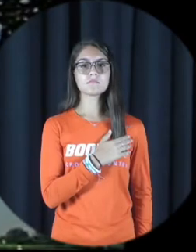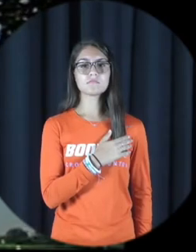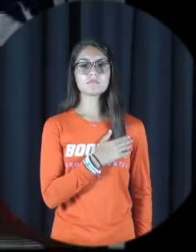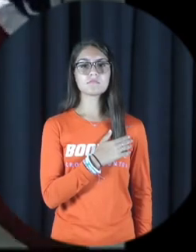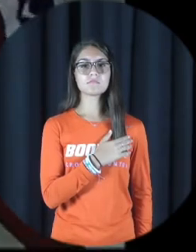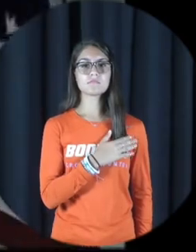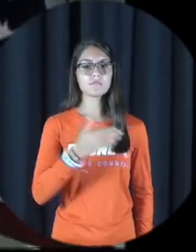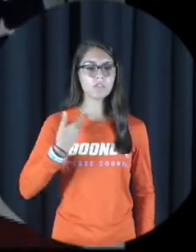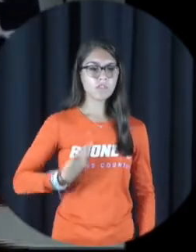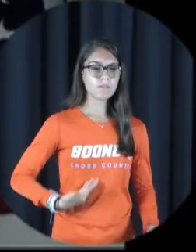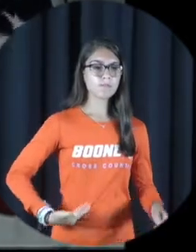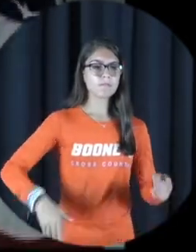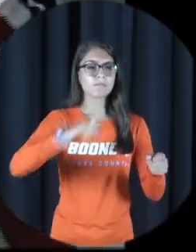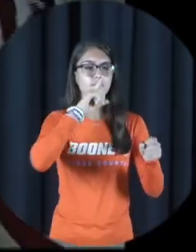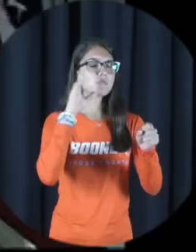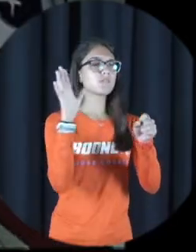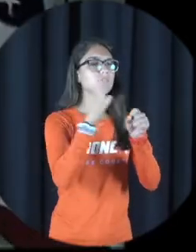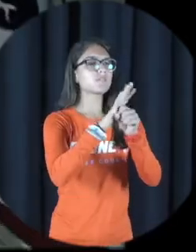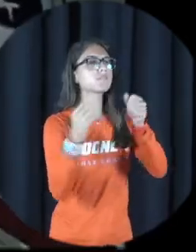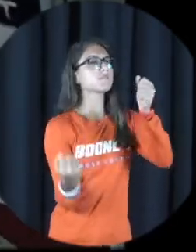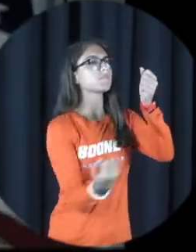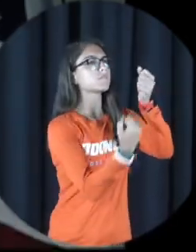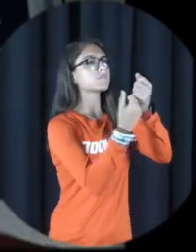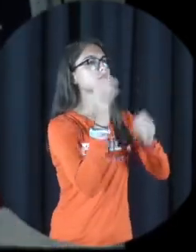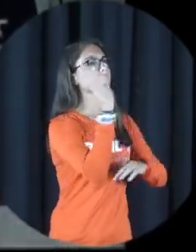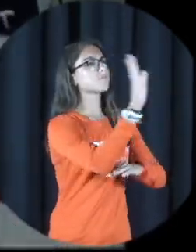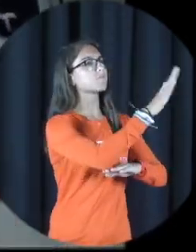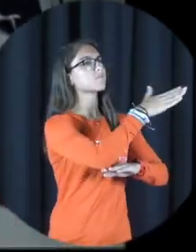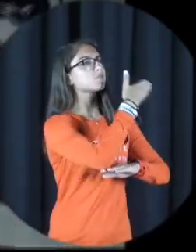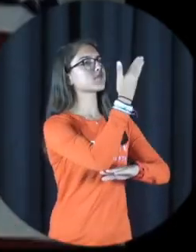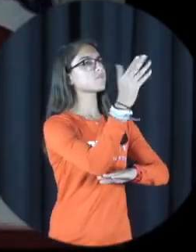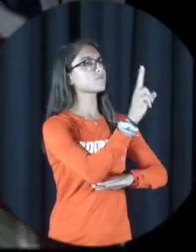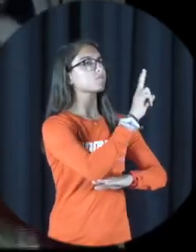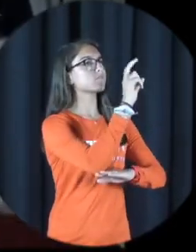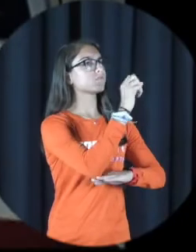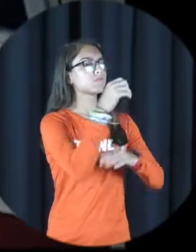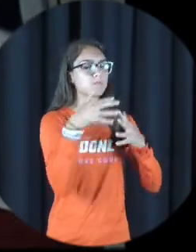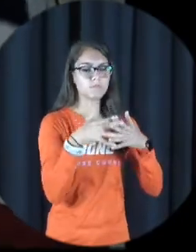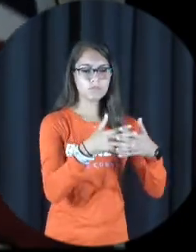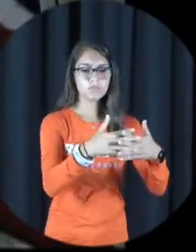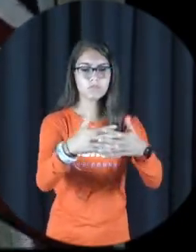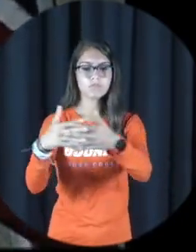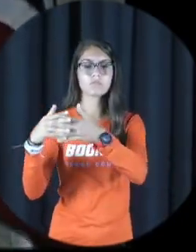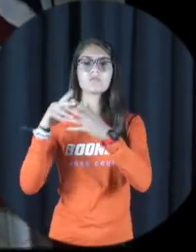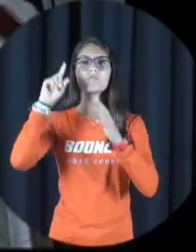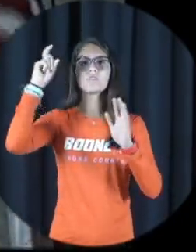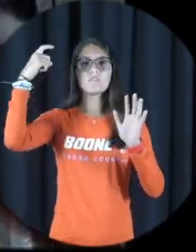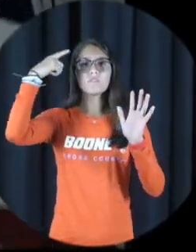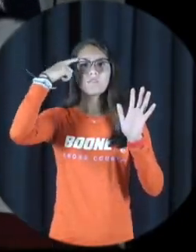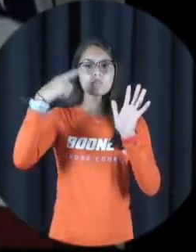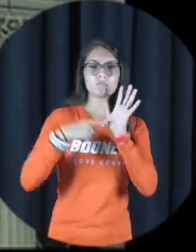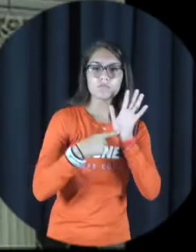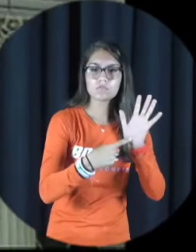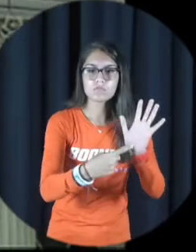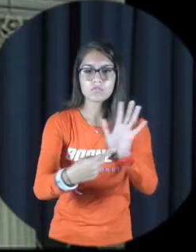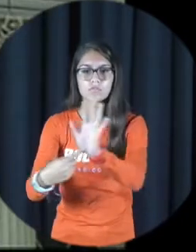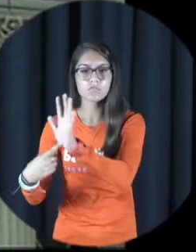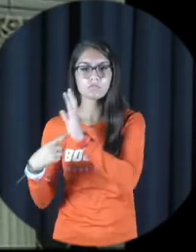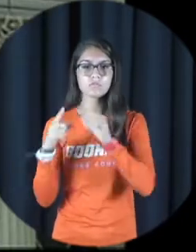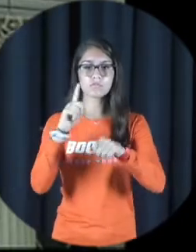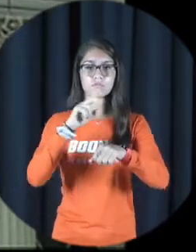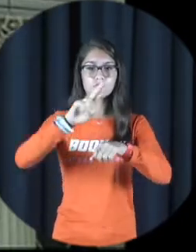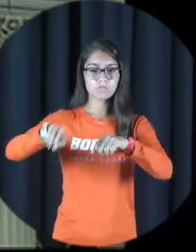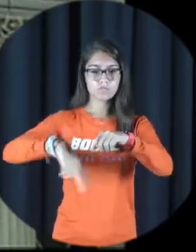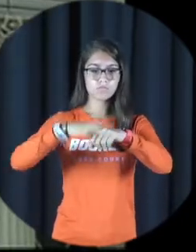I pledge allegiance to the flag of the United States of America, and to the republic for which it stands,